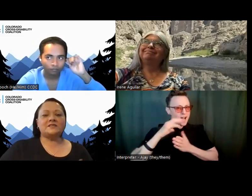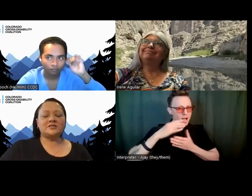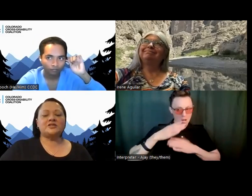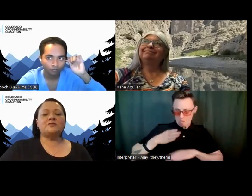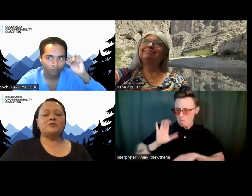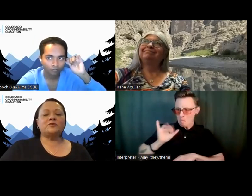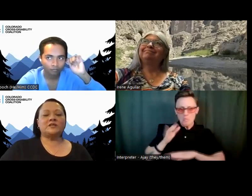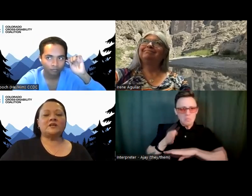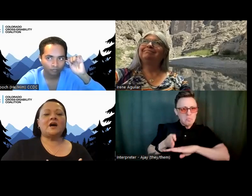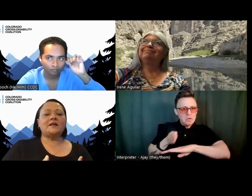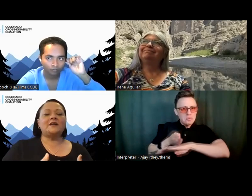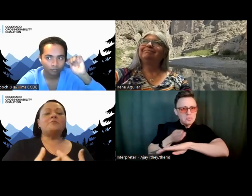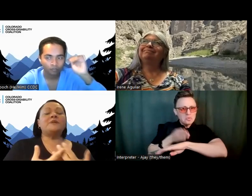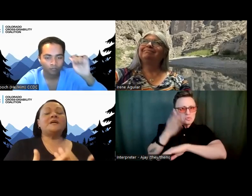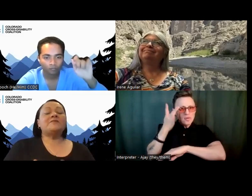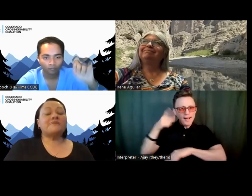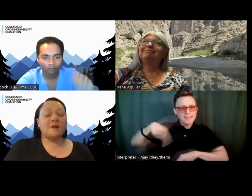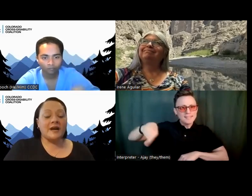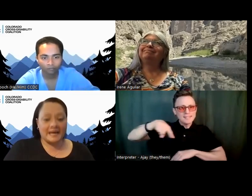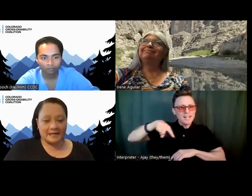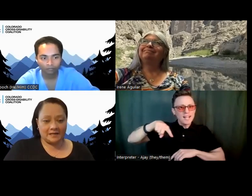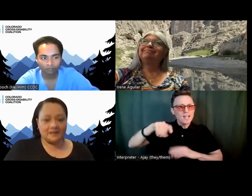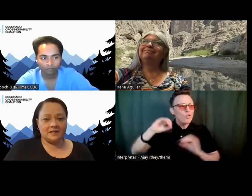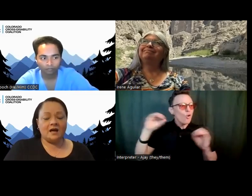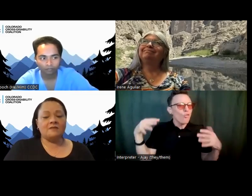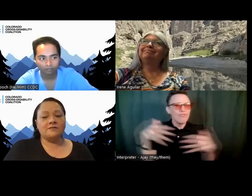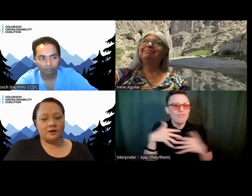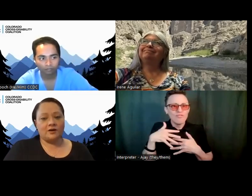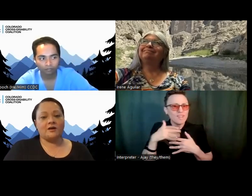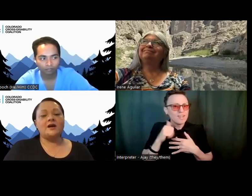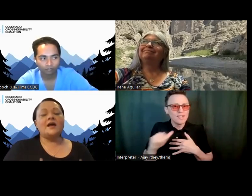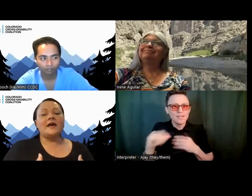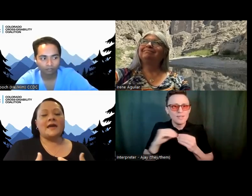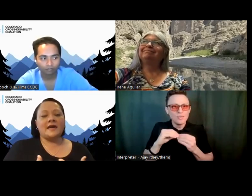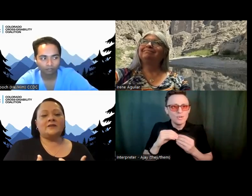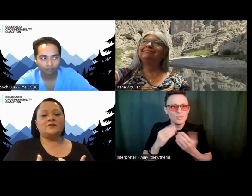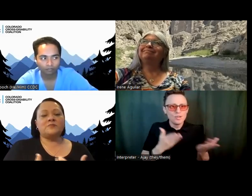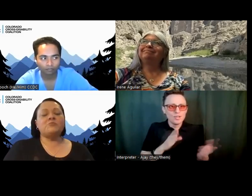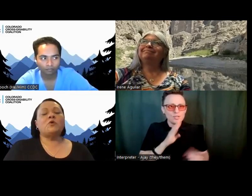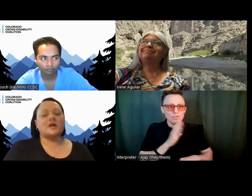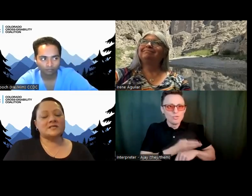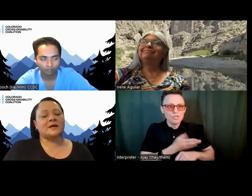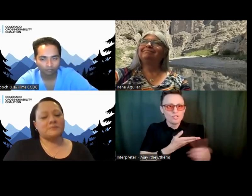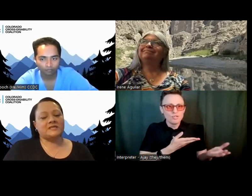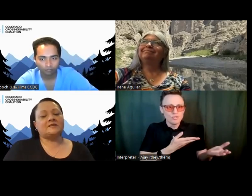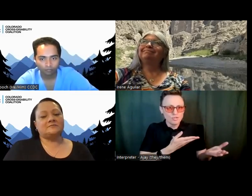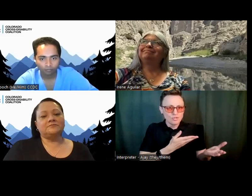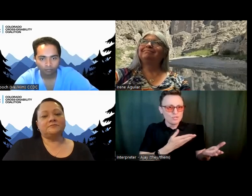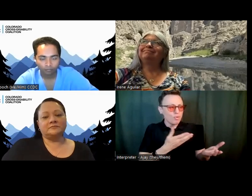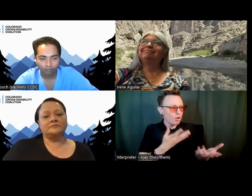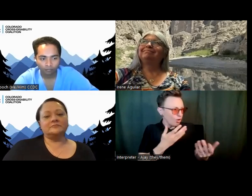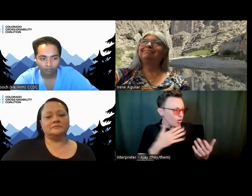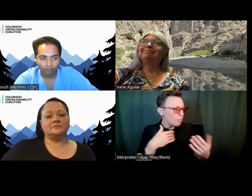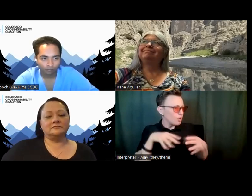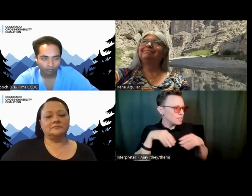because the children would not be afraid of her and be more accepting.